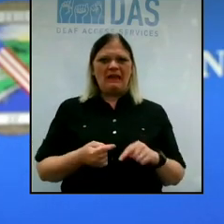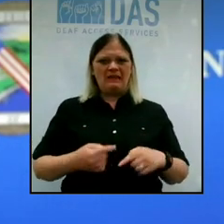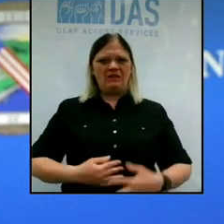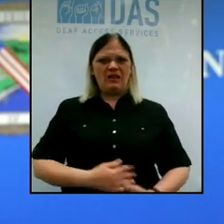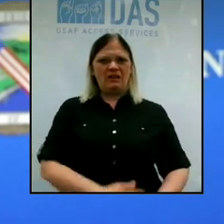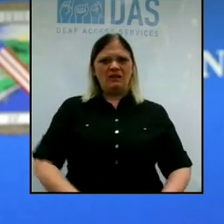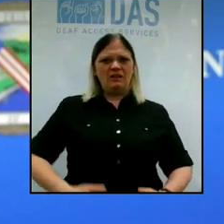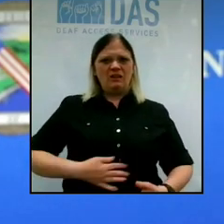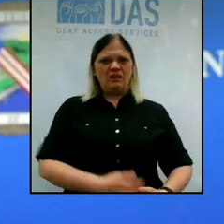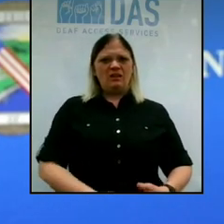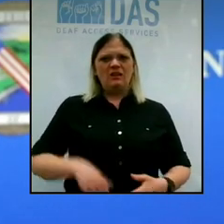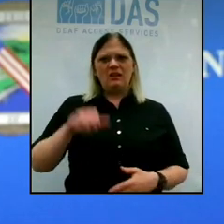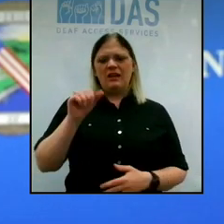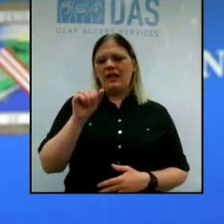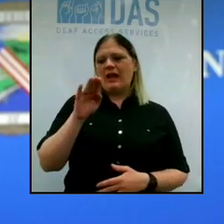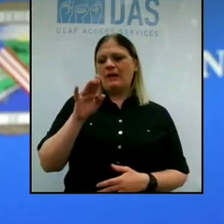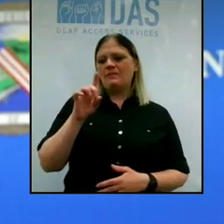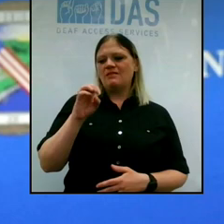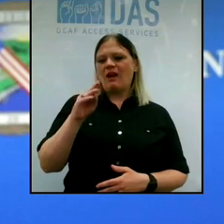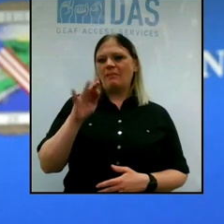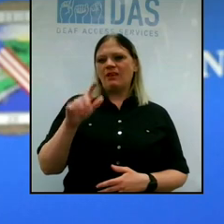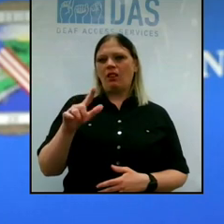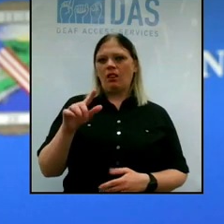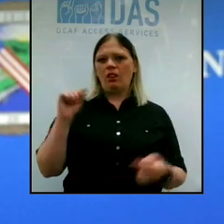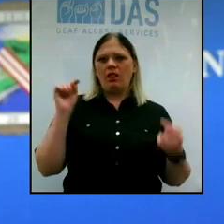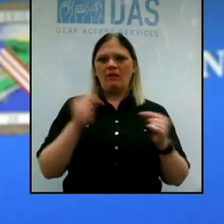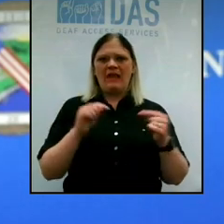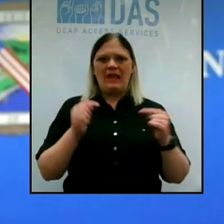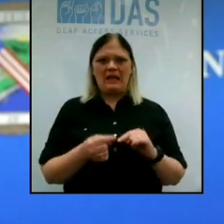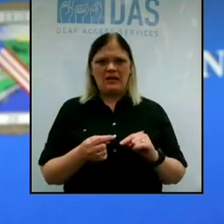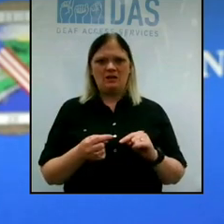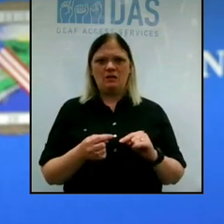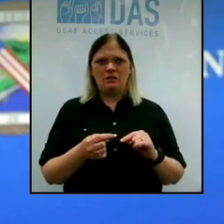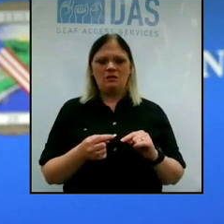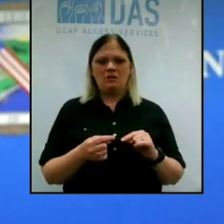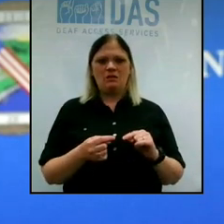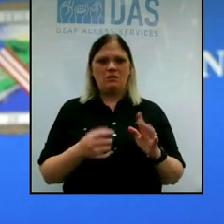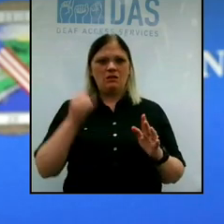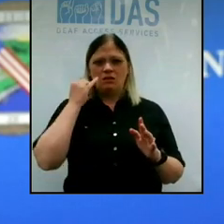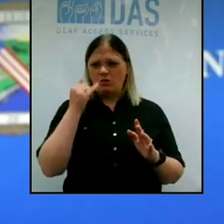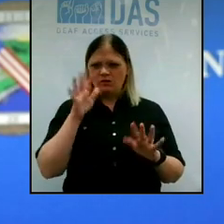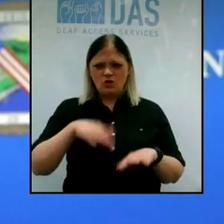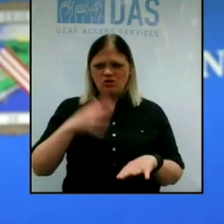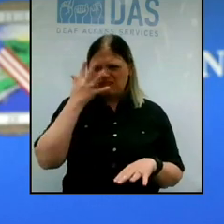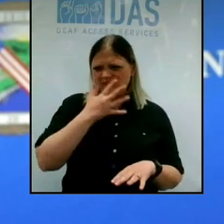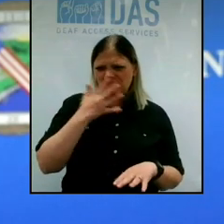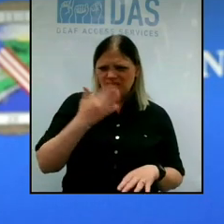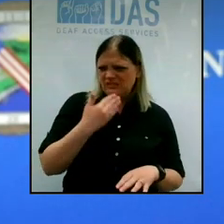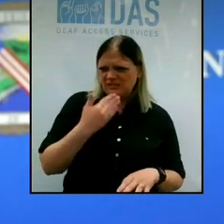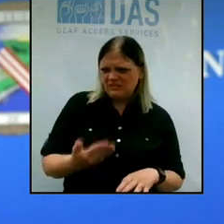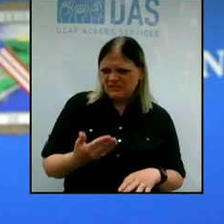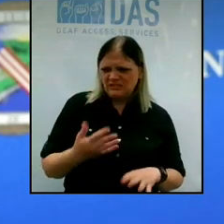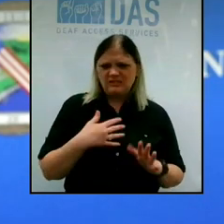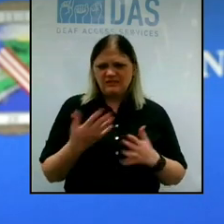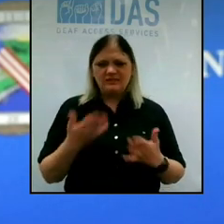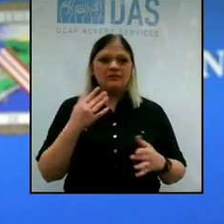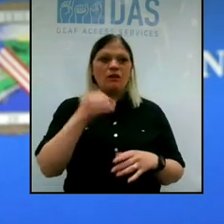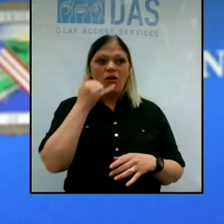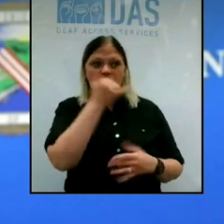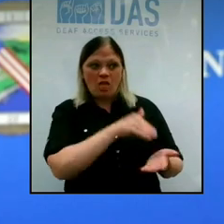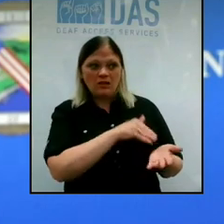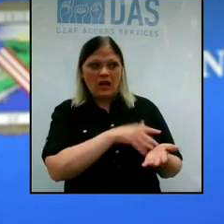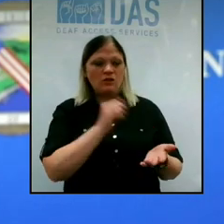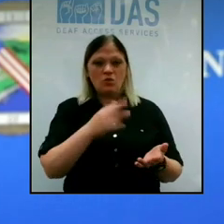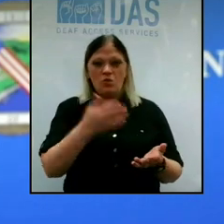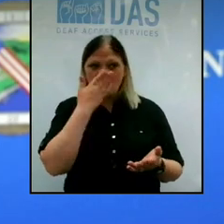symptoms, you want to call your health care provider or you want to actually, if your child doesn't look well, you want to take them to the emergency room. So that,